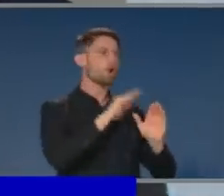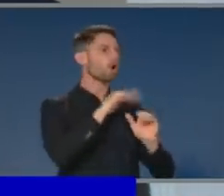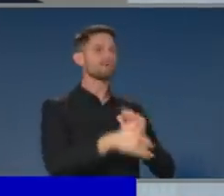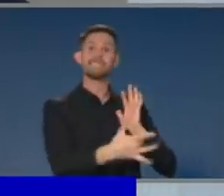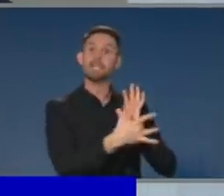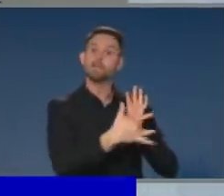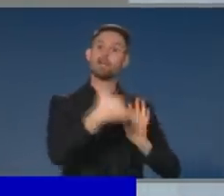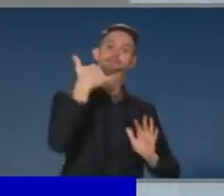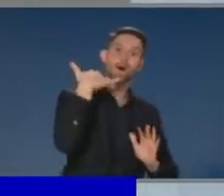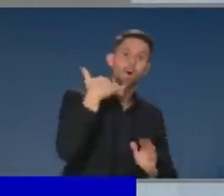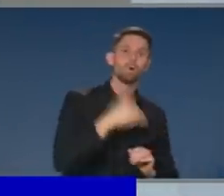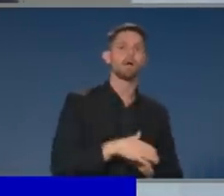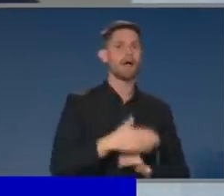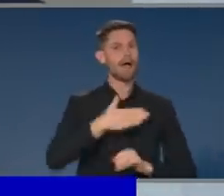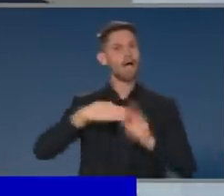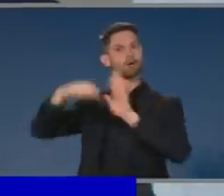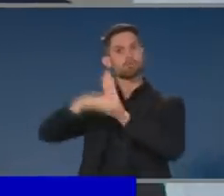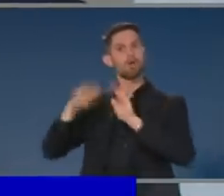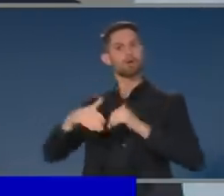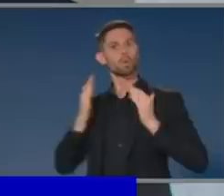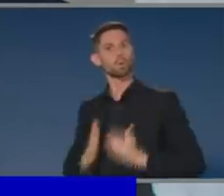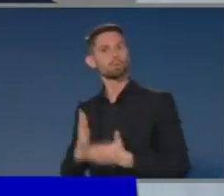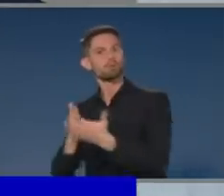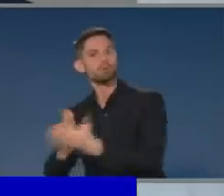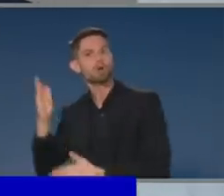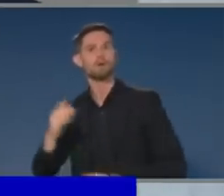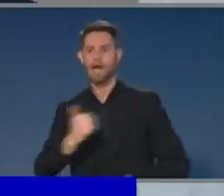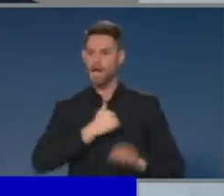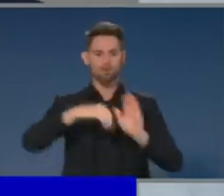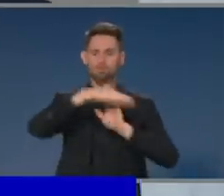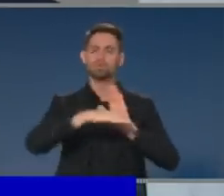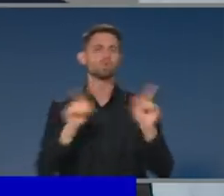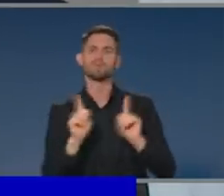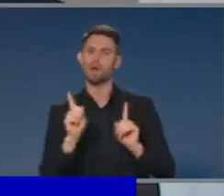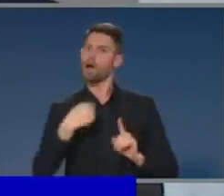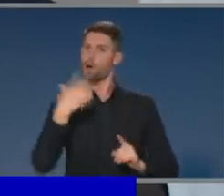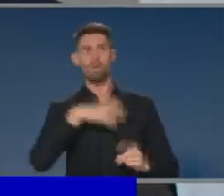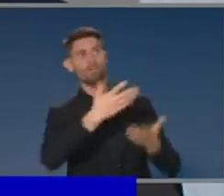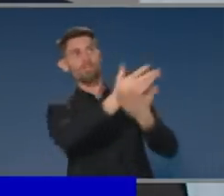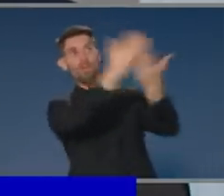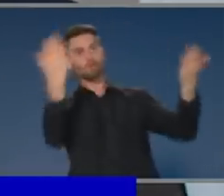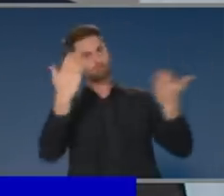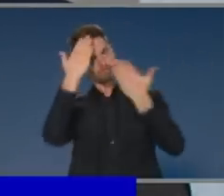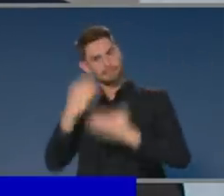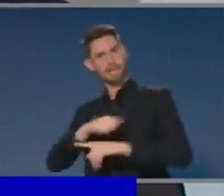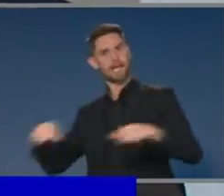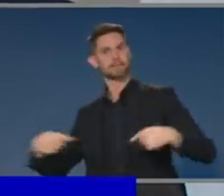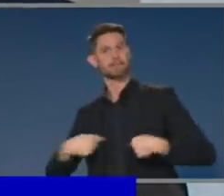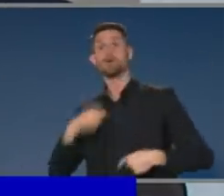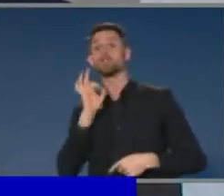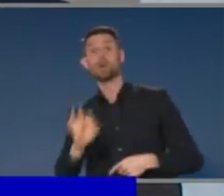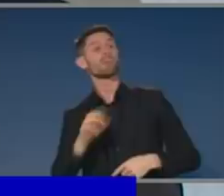our rules regarding human rights and things of that nature. I don't think any Australian would want us to compromise